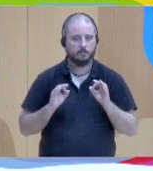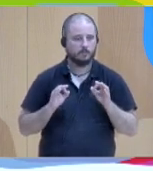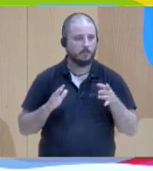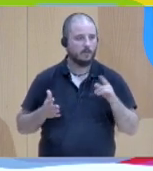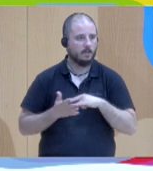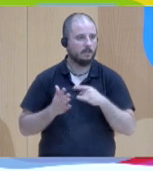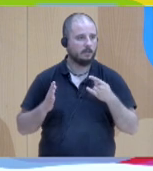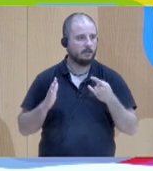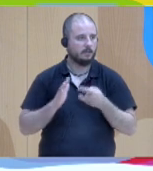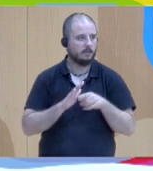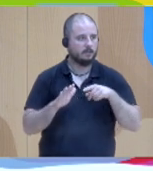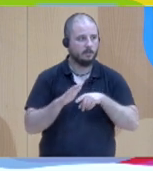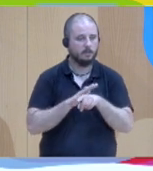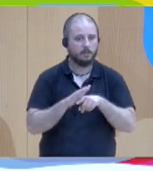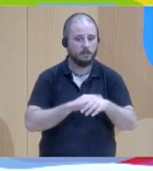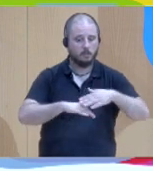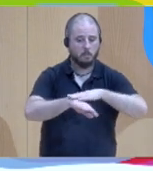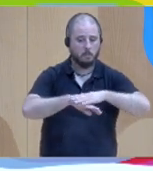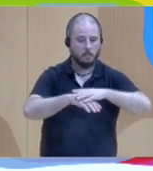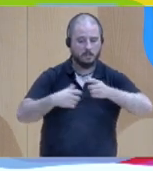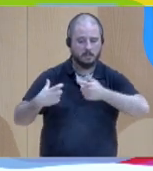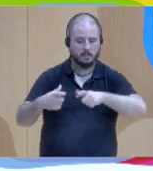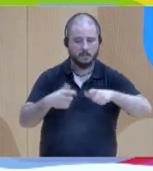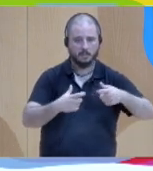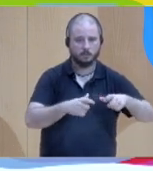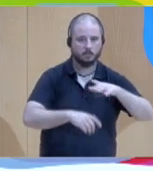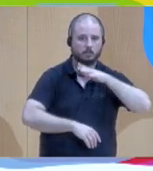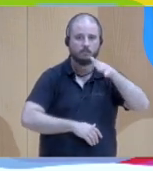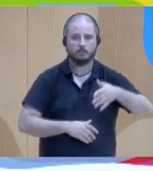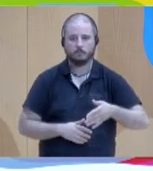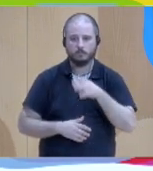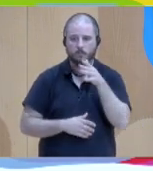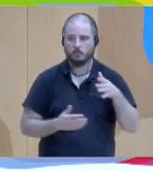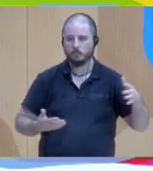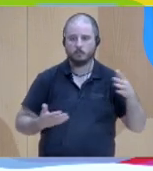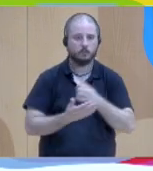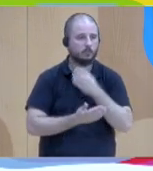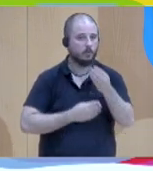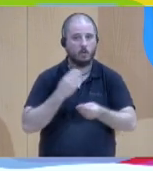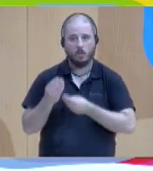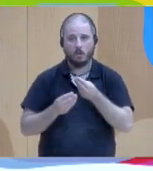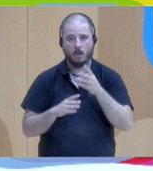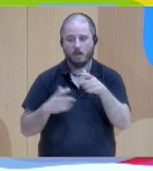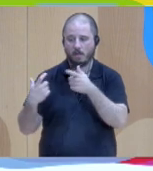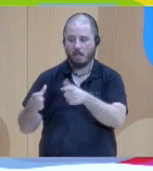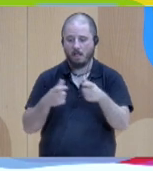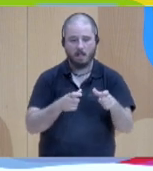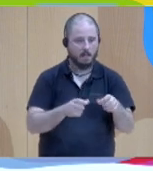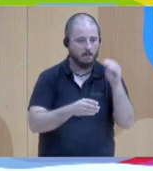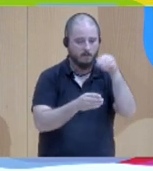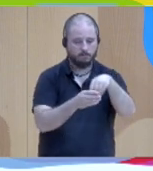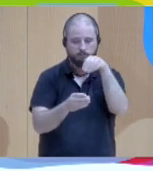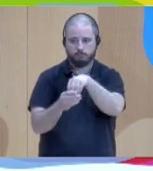anything you try to do will be back in the sectors soon anyway we call this the seven headed dragon